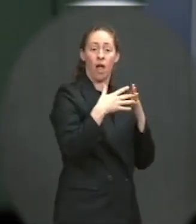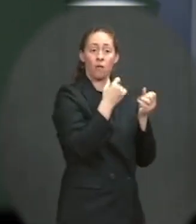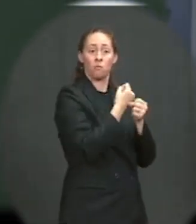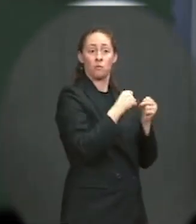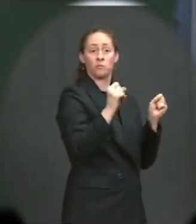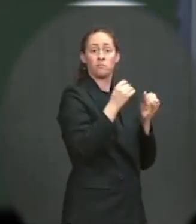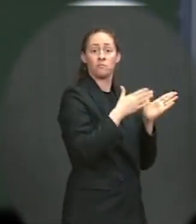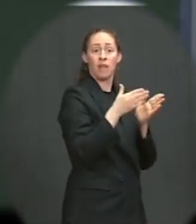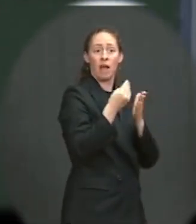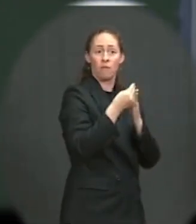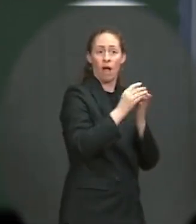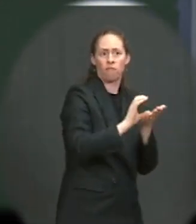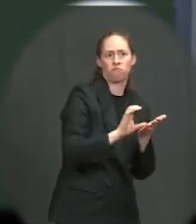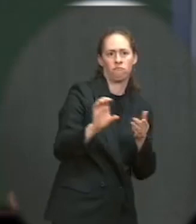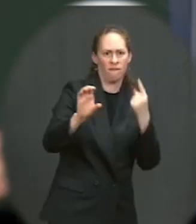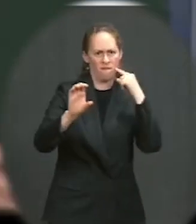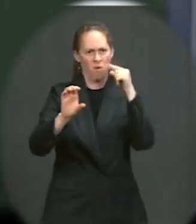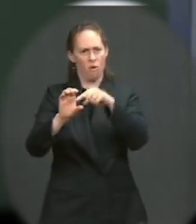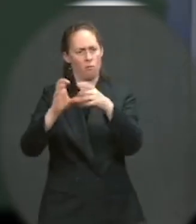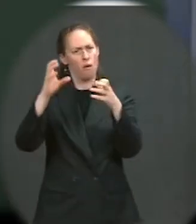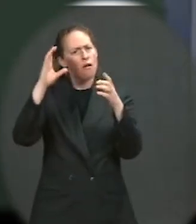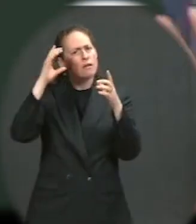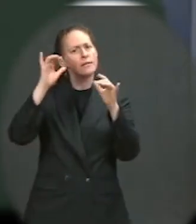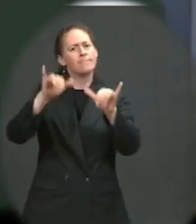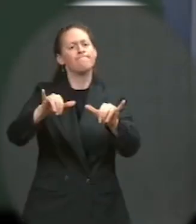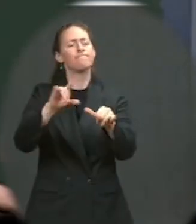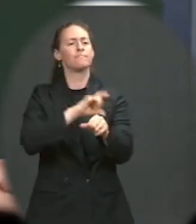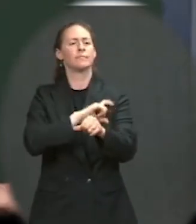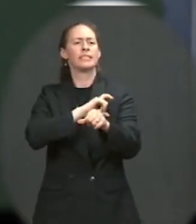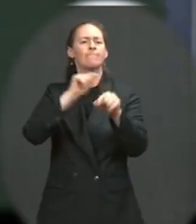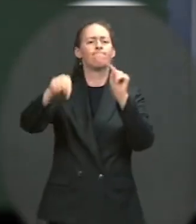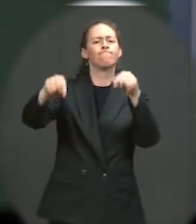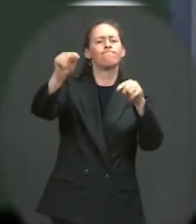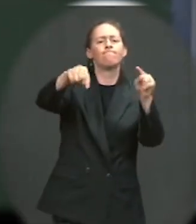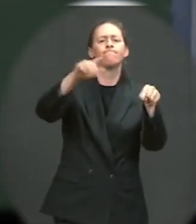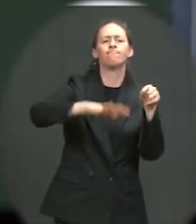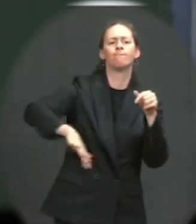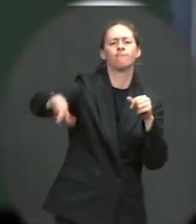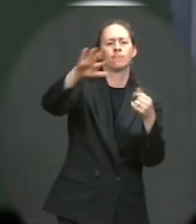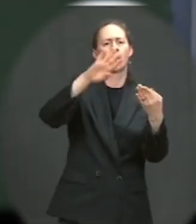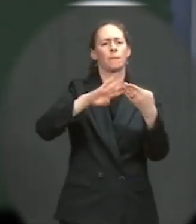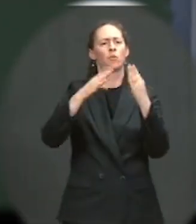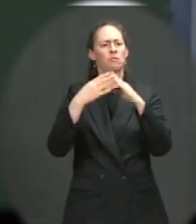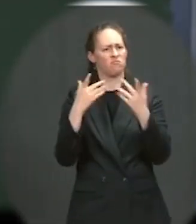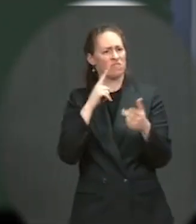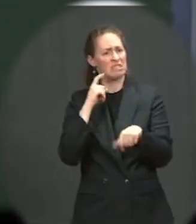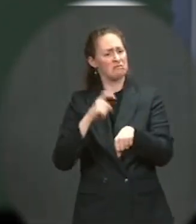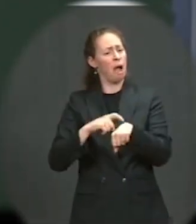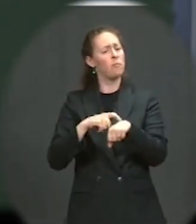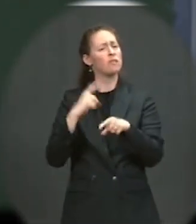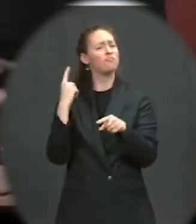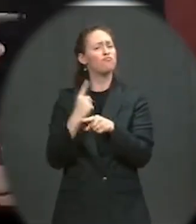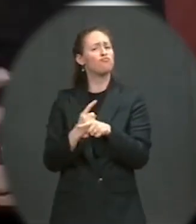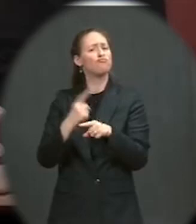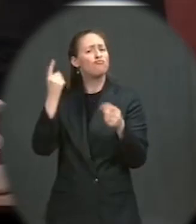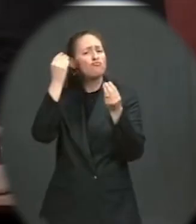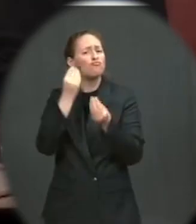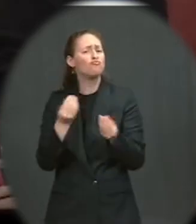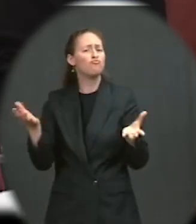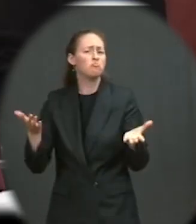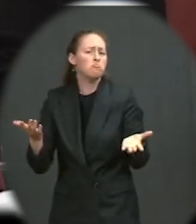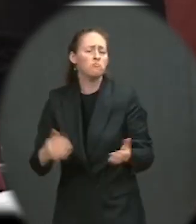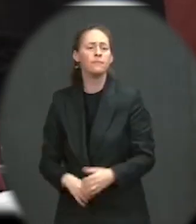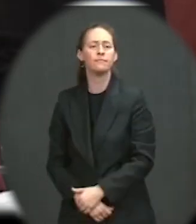cops on the street. And there were several components that were just prepared to be announced. And you've made clear you're tackling this as a gun